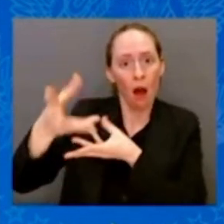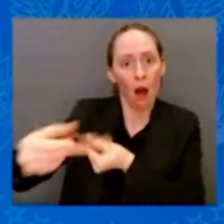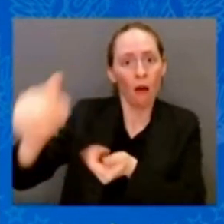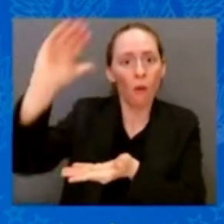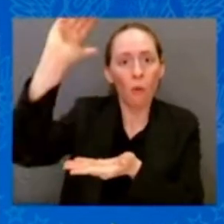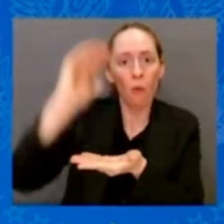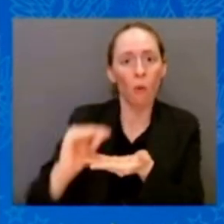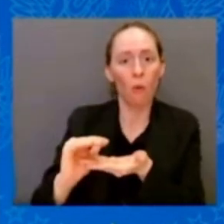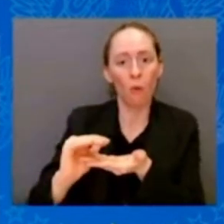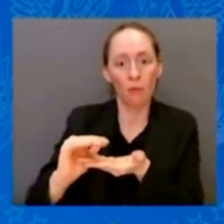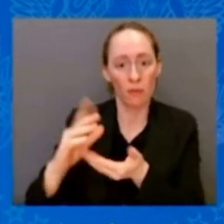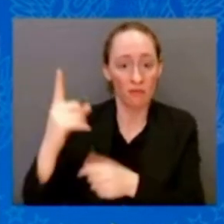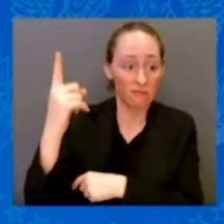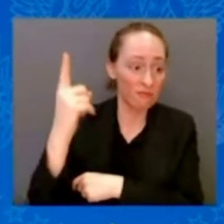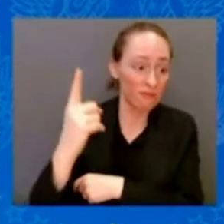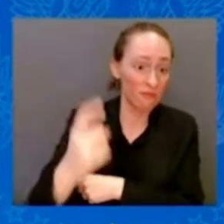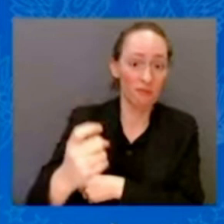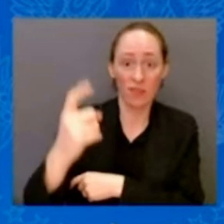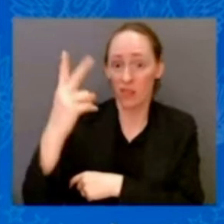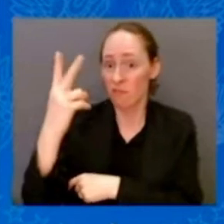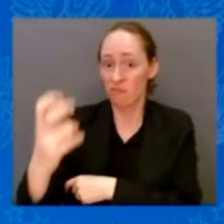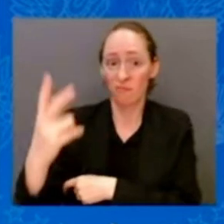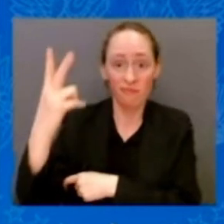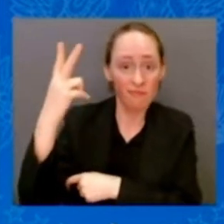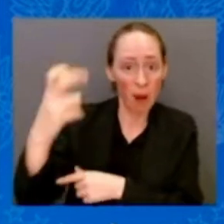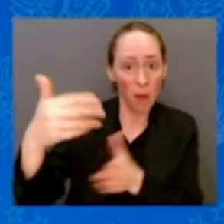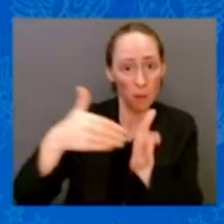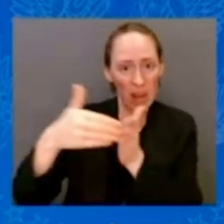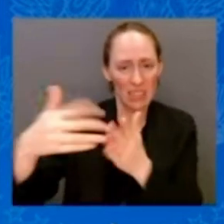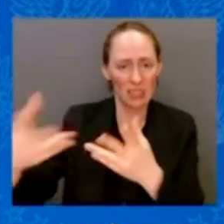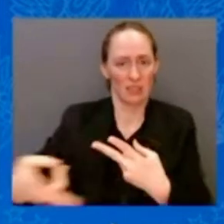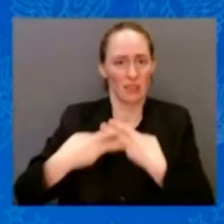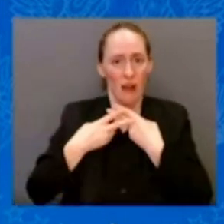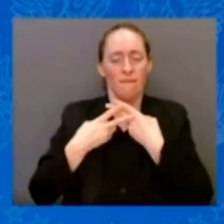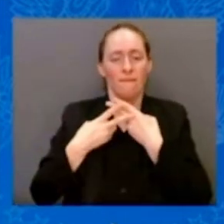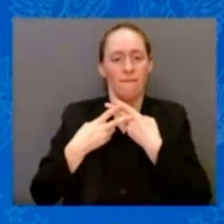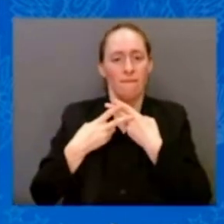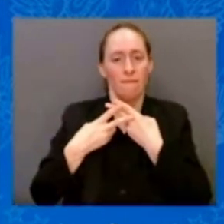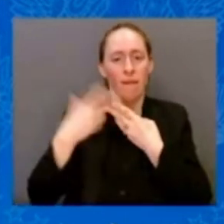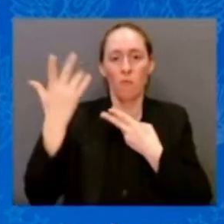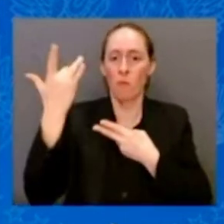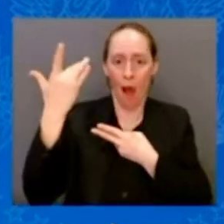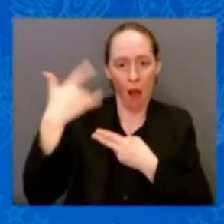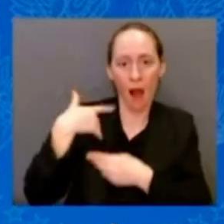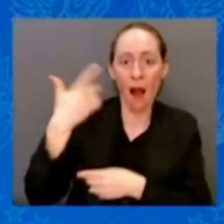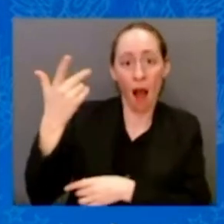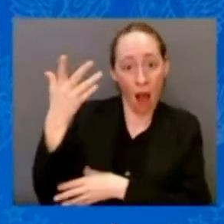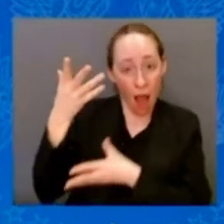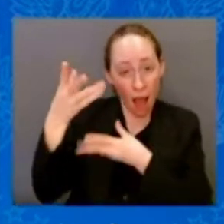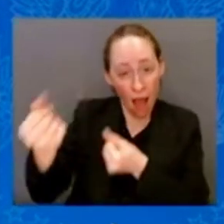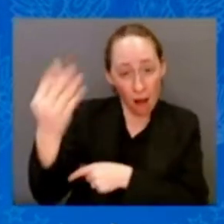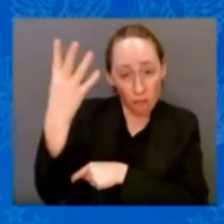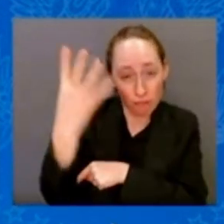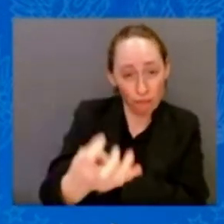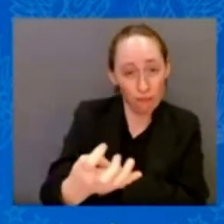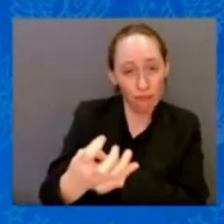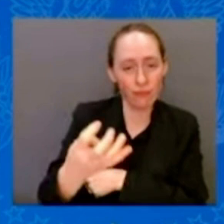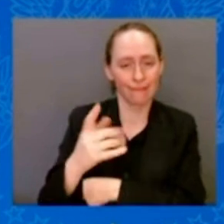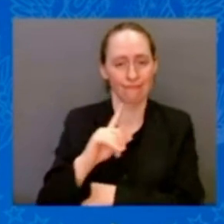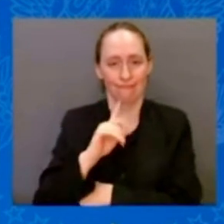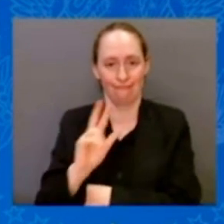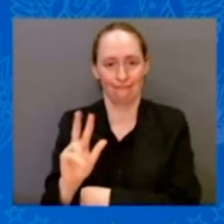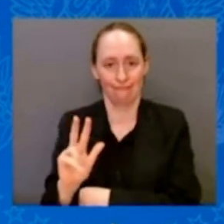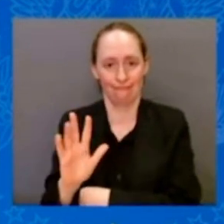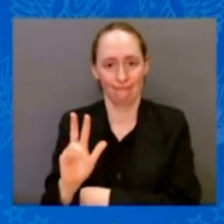Because instead of paying 400 bucks, they're going to pay 35 bucks for it. That's the government's cost. So, this also brings